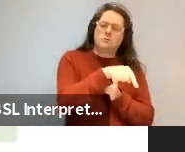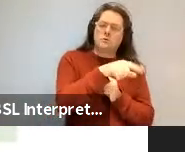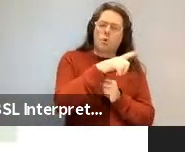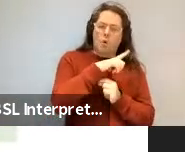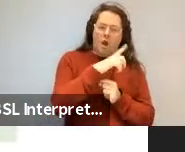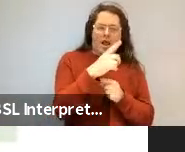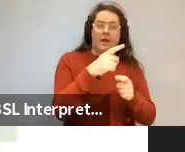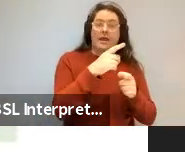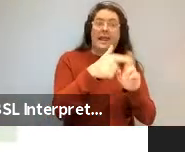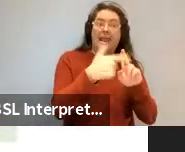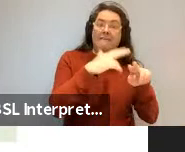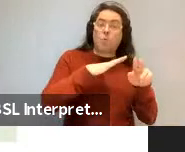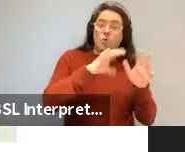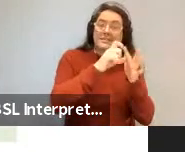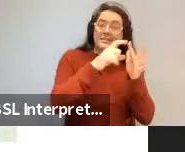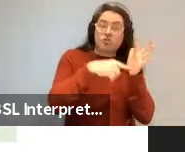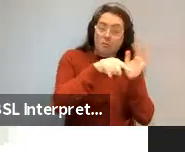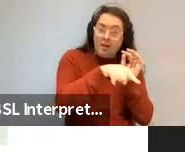blocks that particular function.